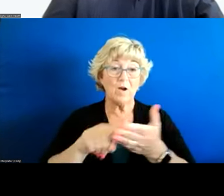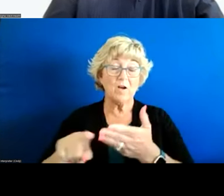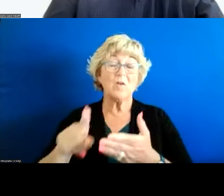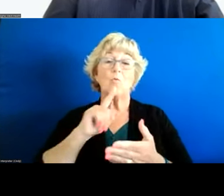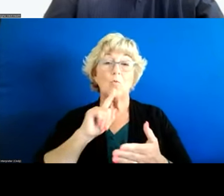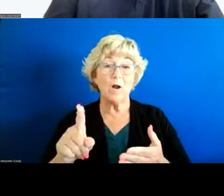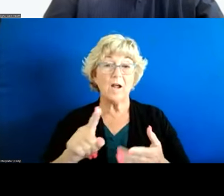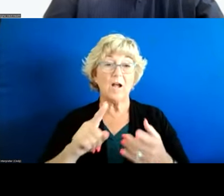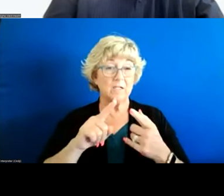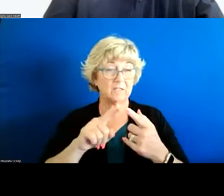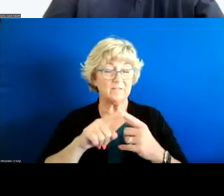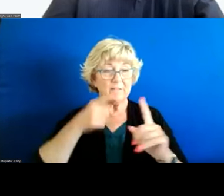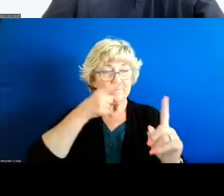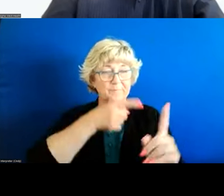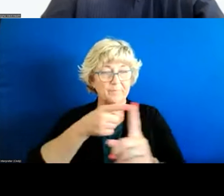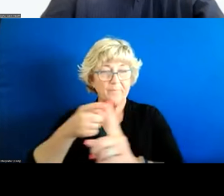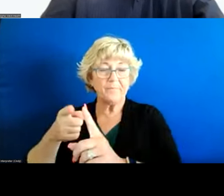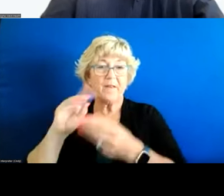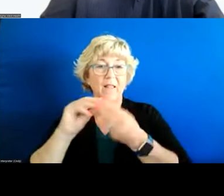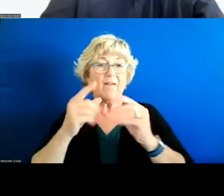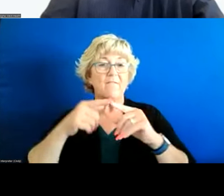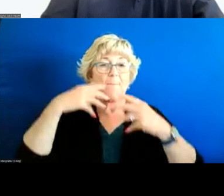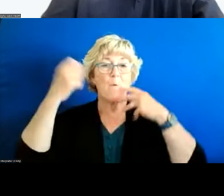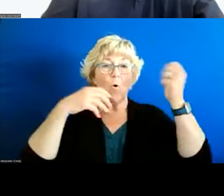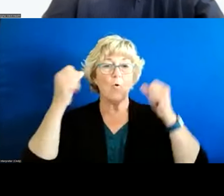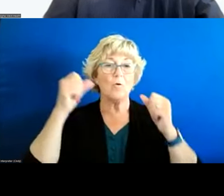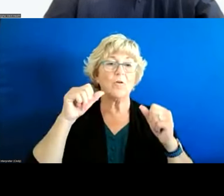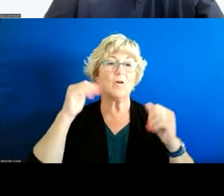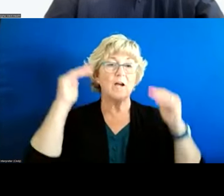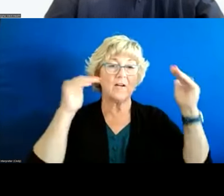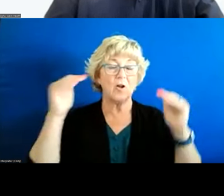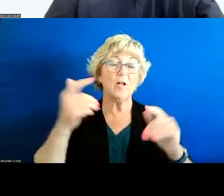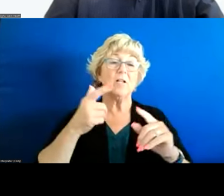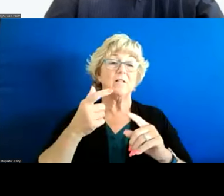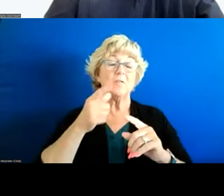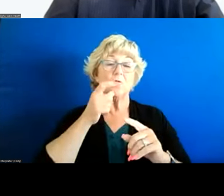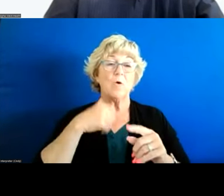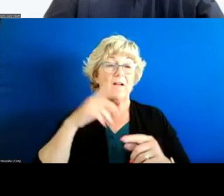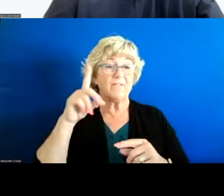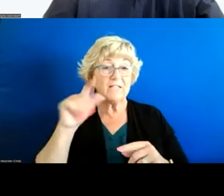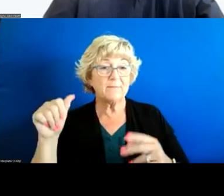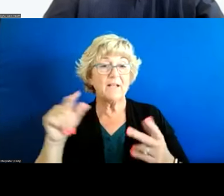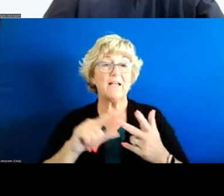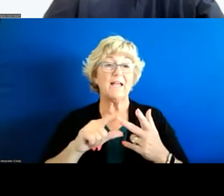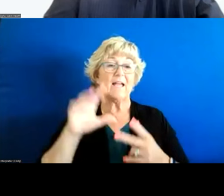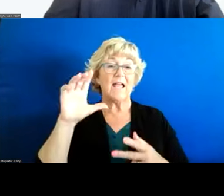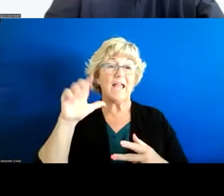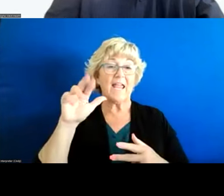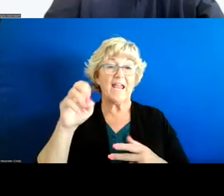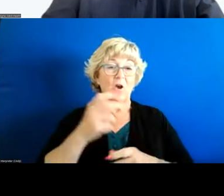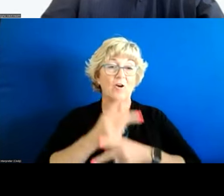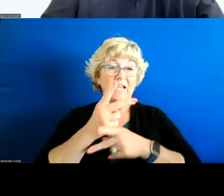capture the qualitative data from older adults people with disabilities and caregivers so things to think about um